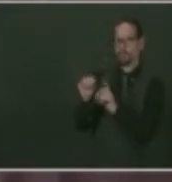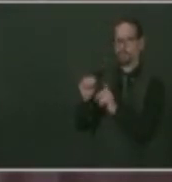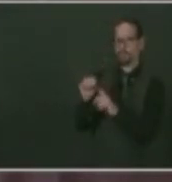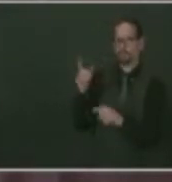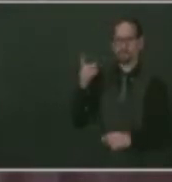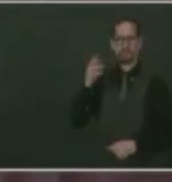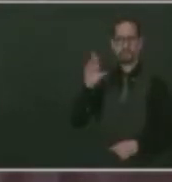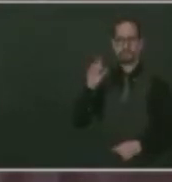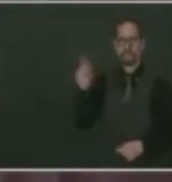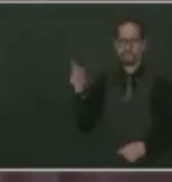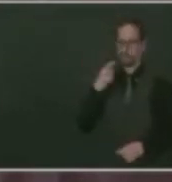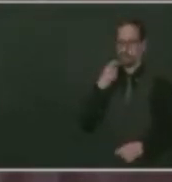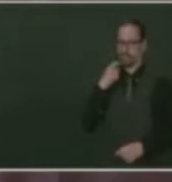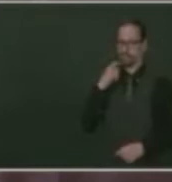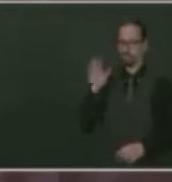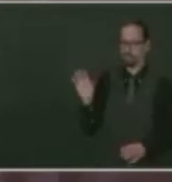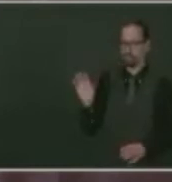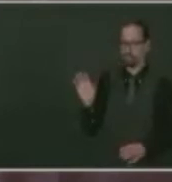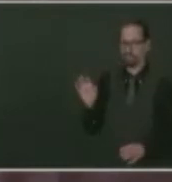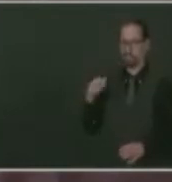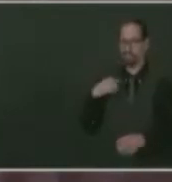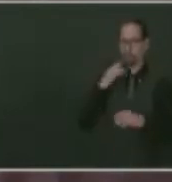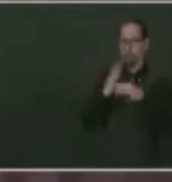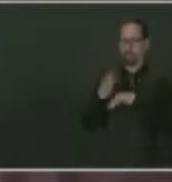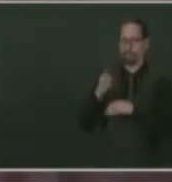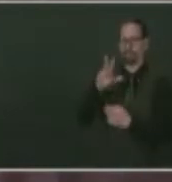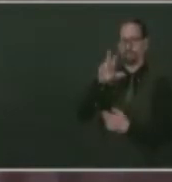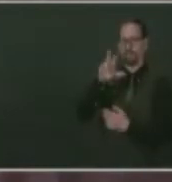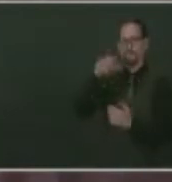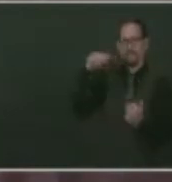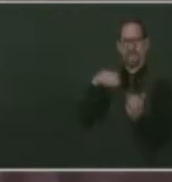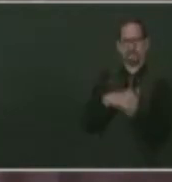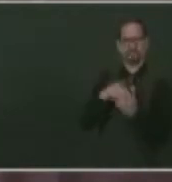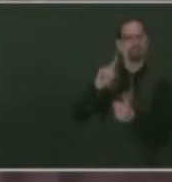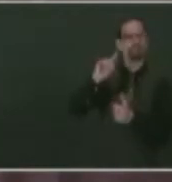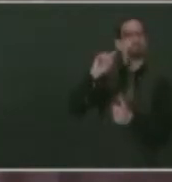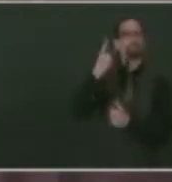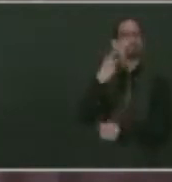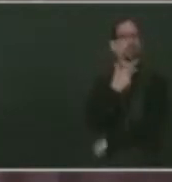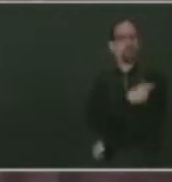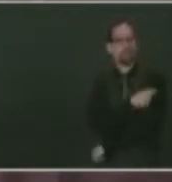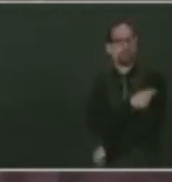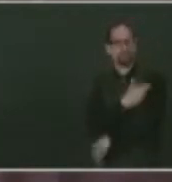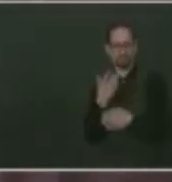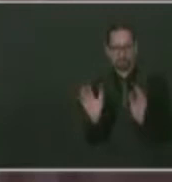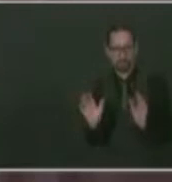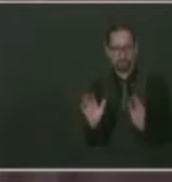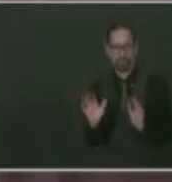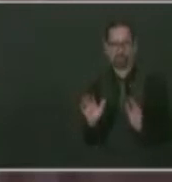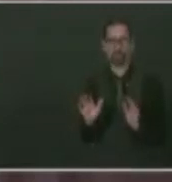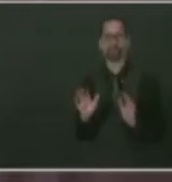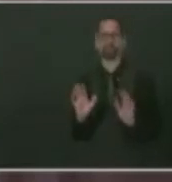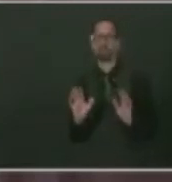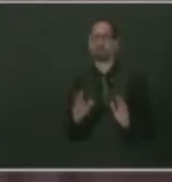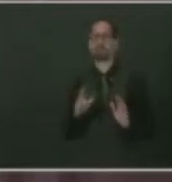,000 first shots. And we're looking at moving up to about the 620,000, 650